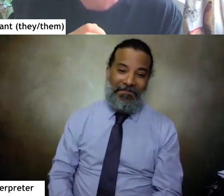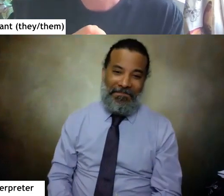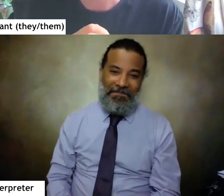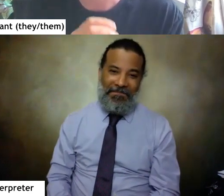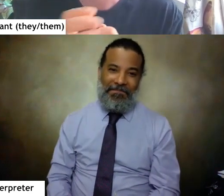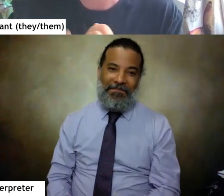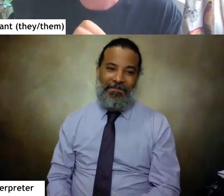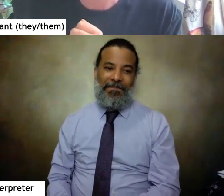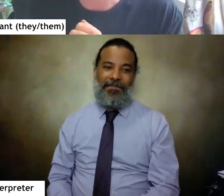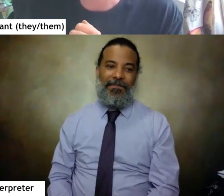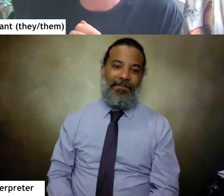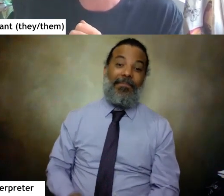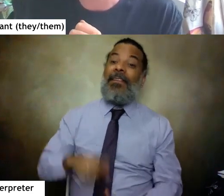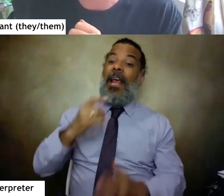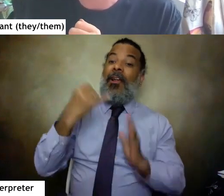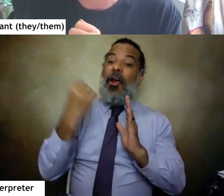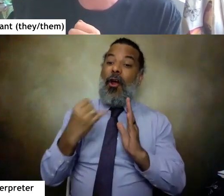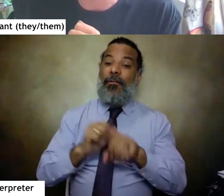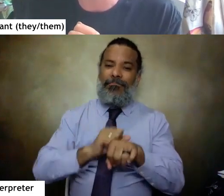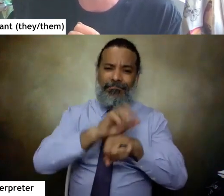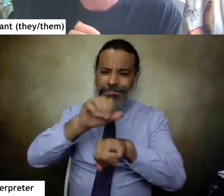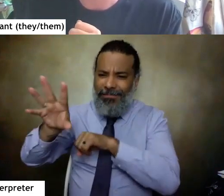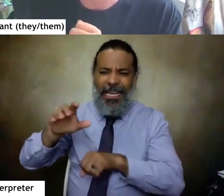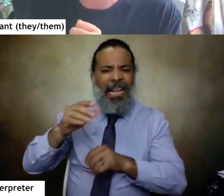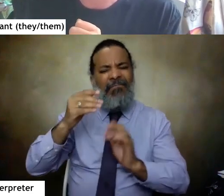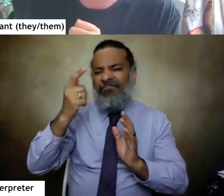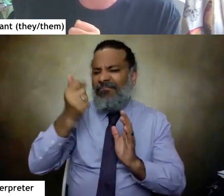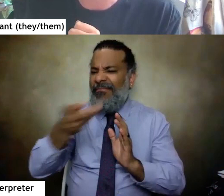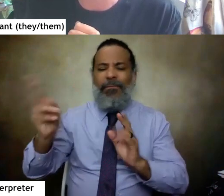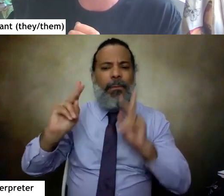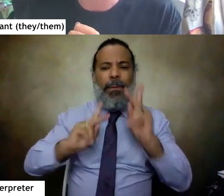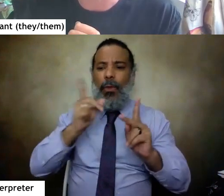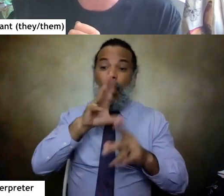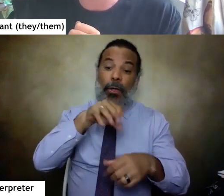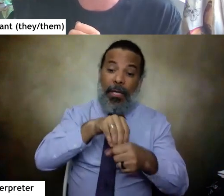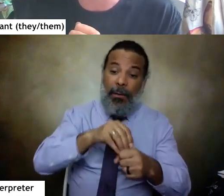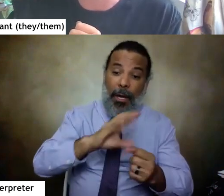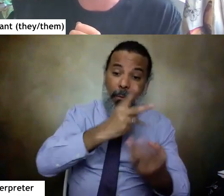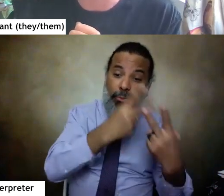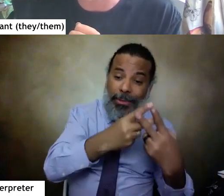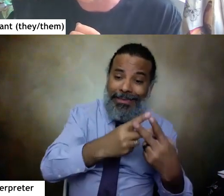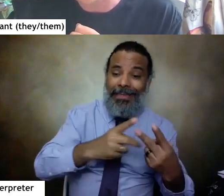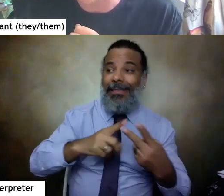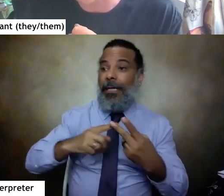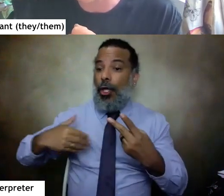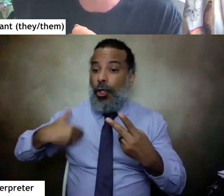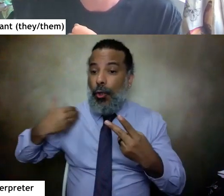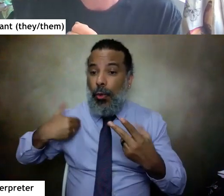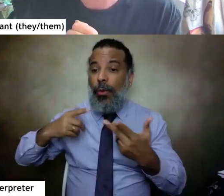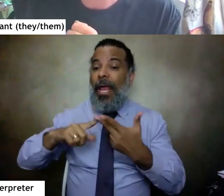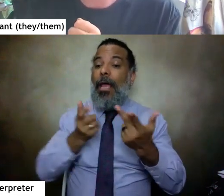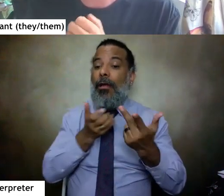We sent the art to thousands of trans youth, trans folks in prison, and grassroots trans organizations.